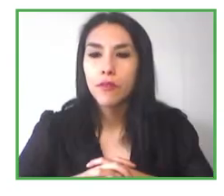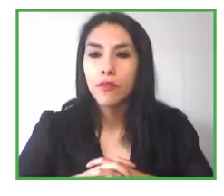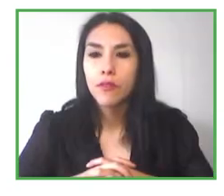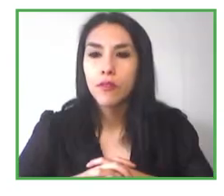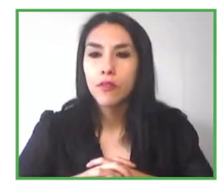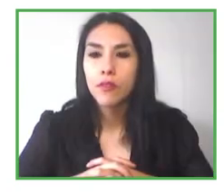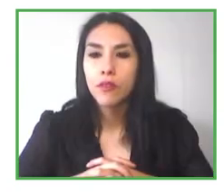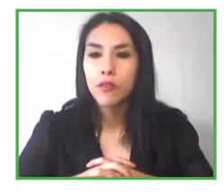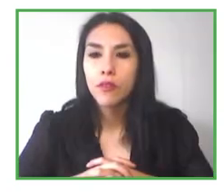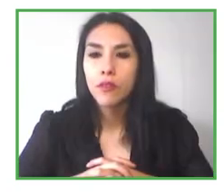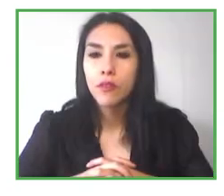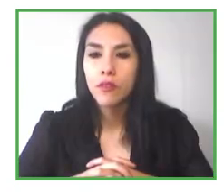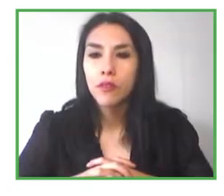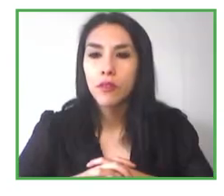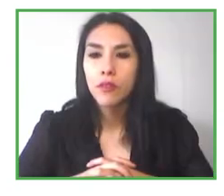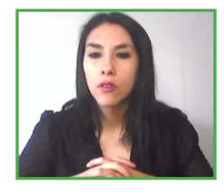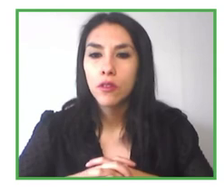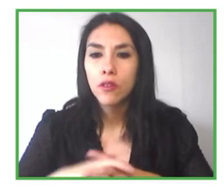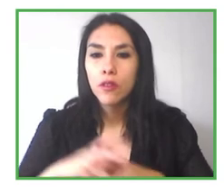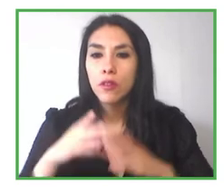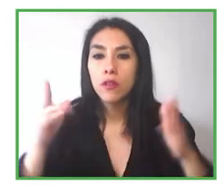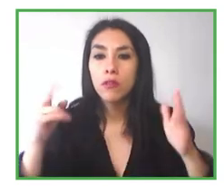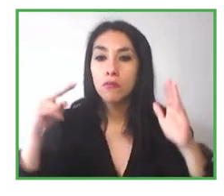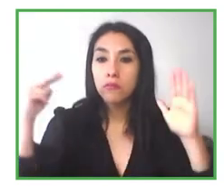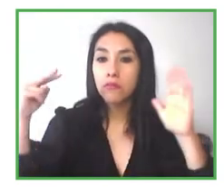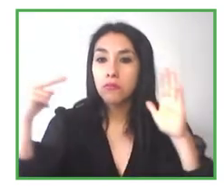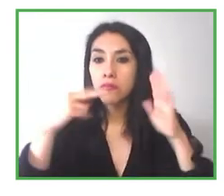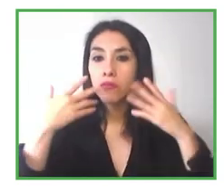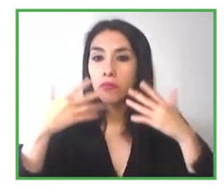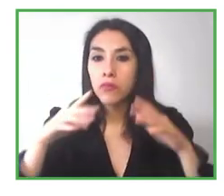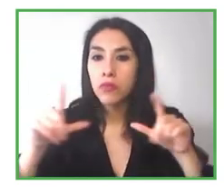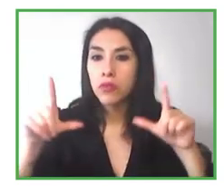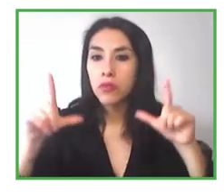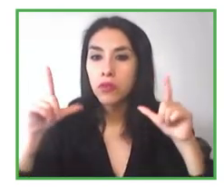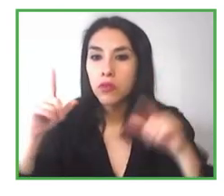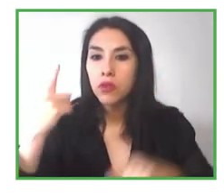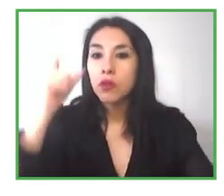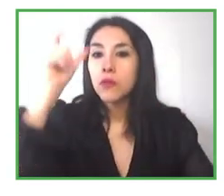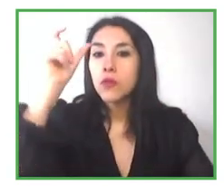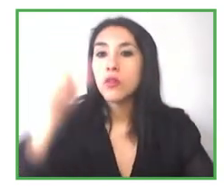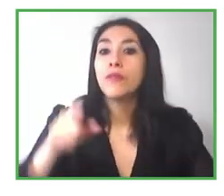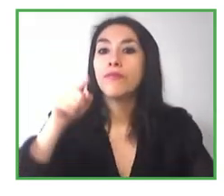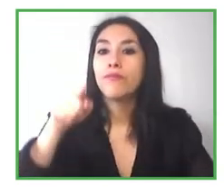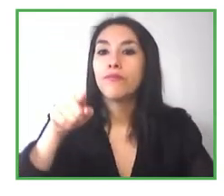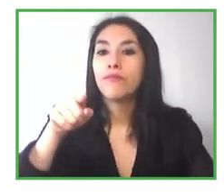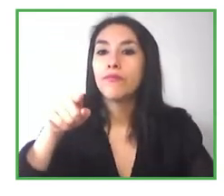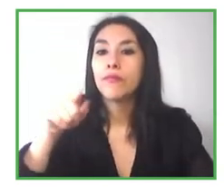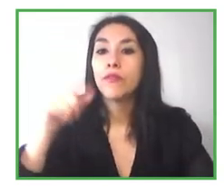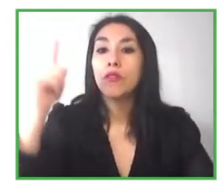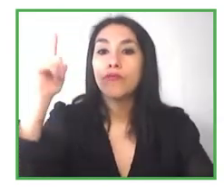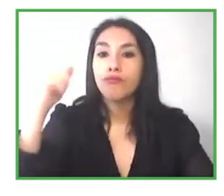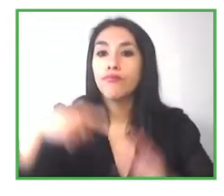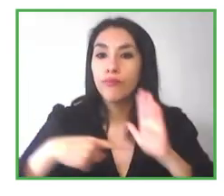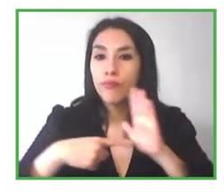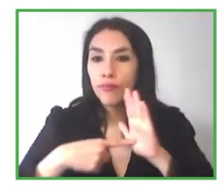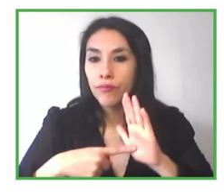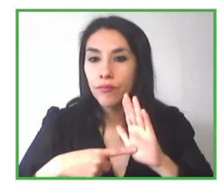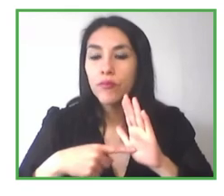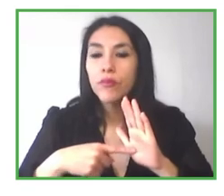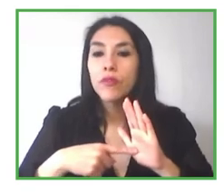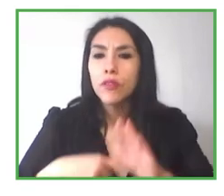Great. So as you can see there, that's how one of our users is using Seeing AI in his everyday life.